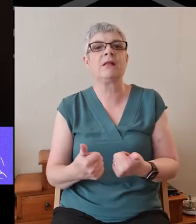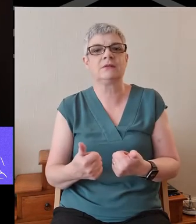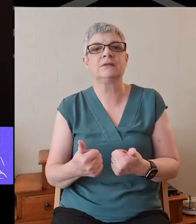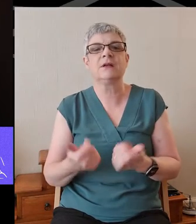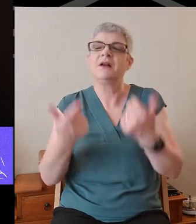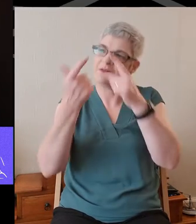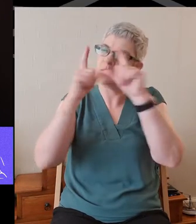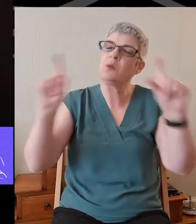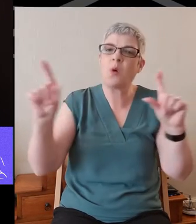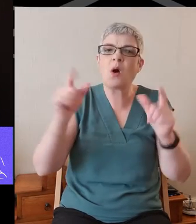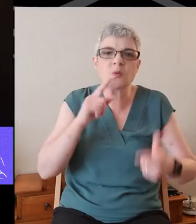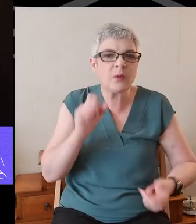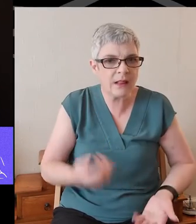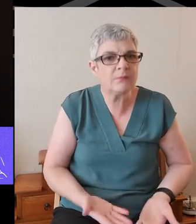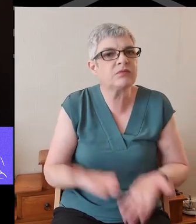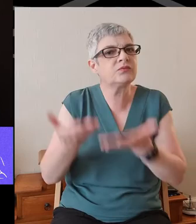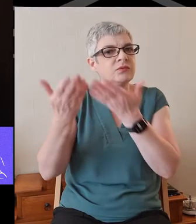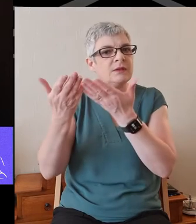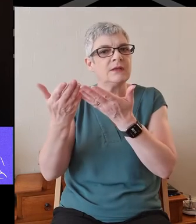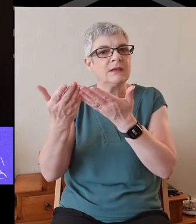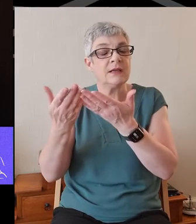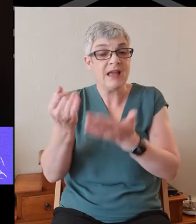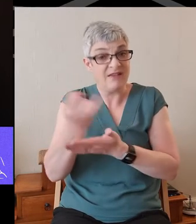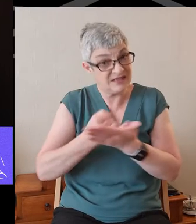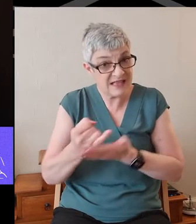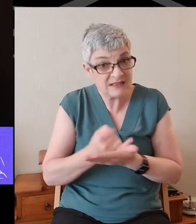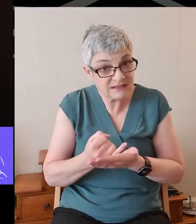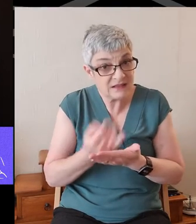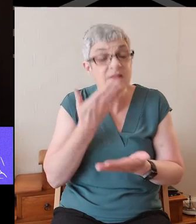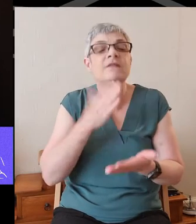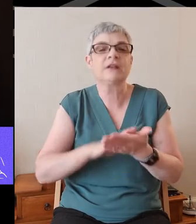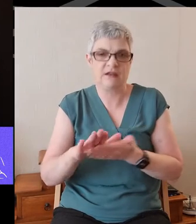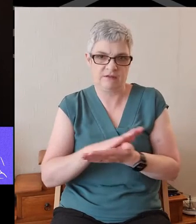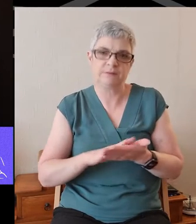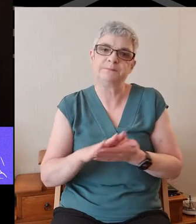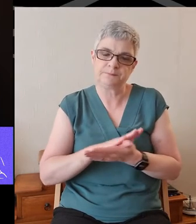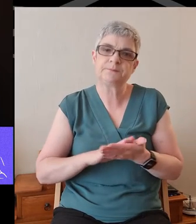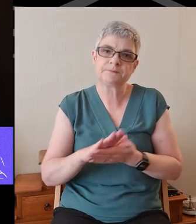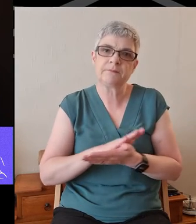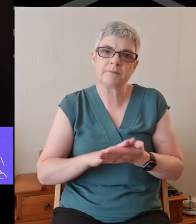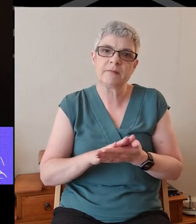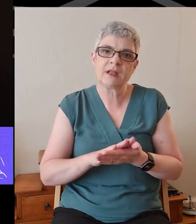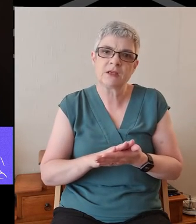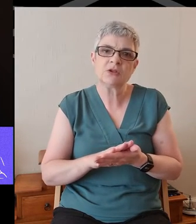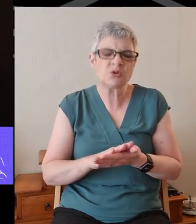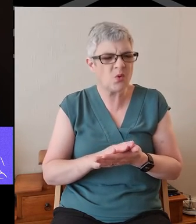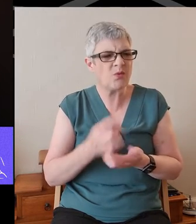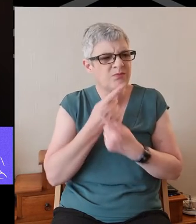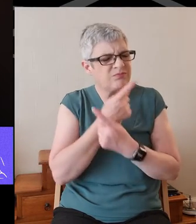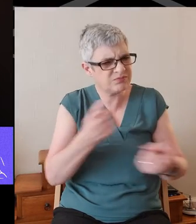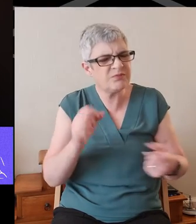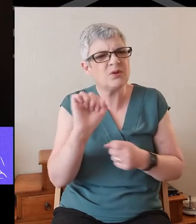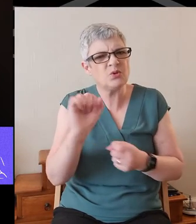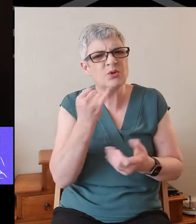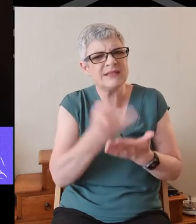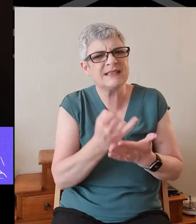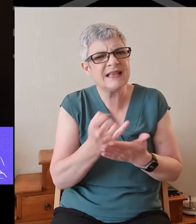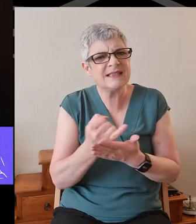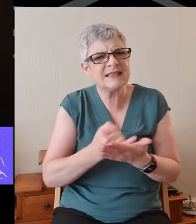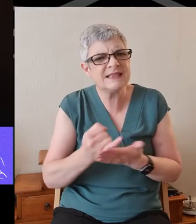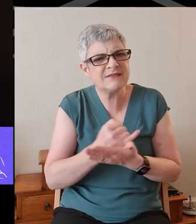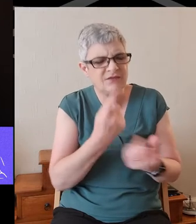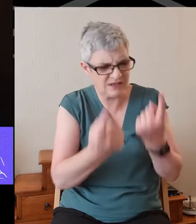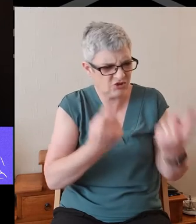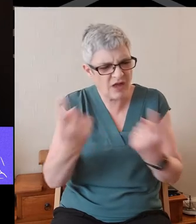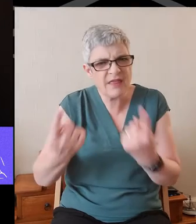raise them up. If they have sinned, they will be forgiven. Therefore, confess your sins to each other and